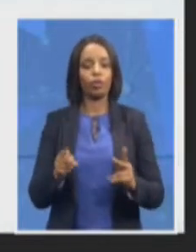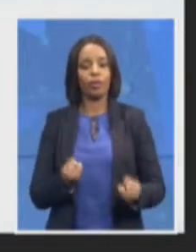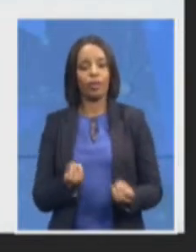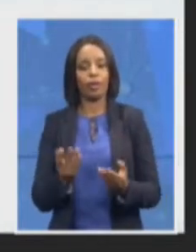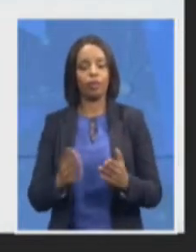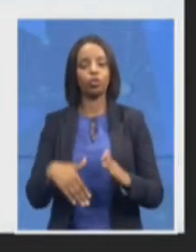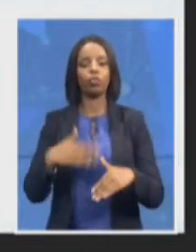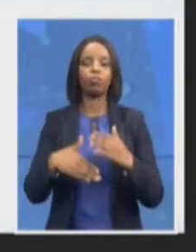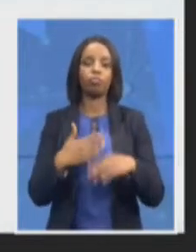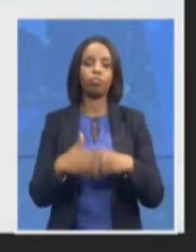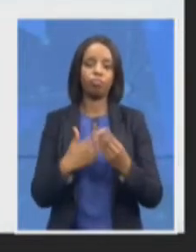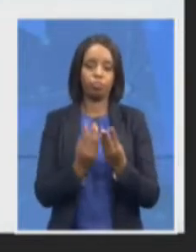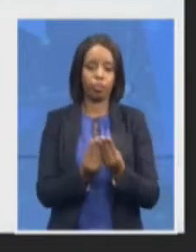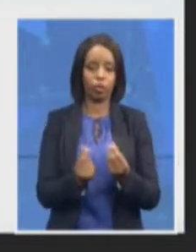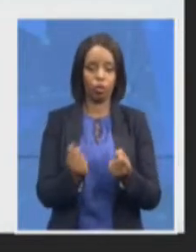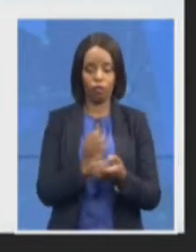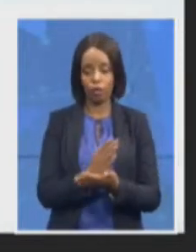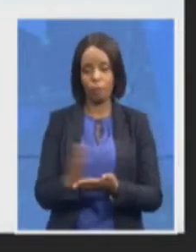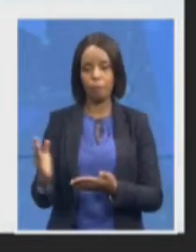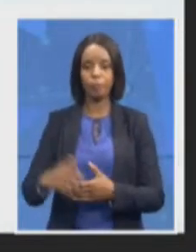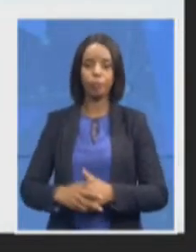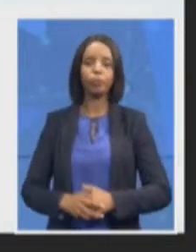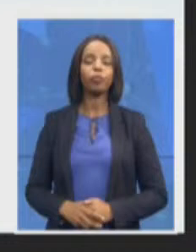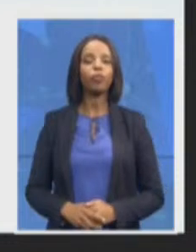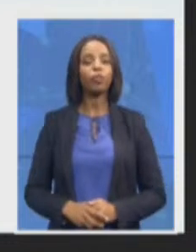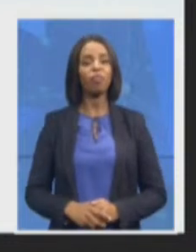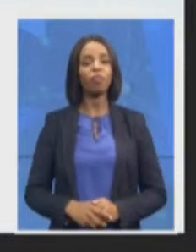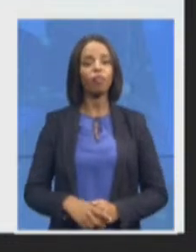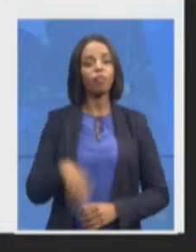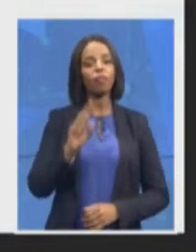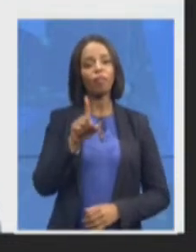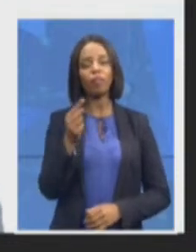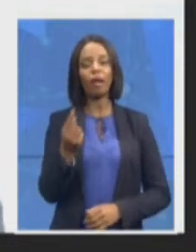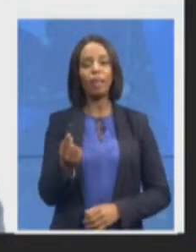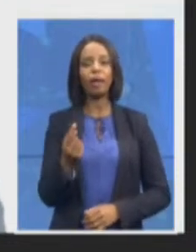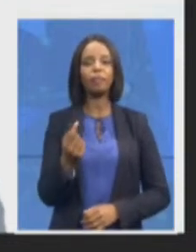figures for the dedicated capacity